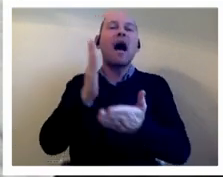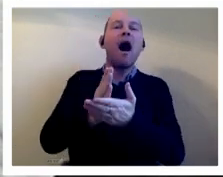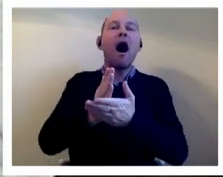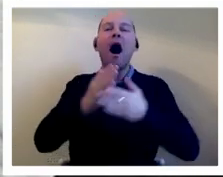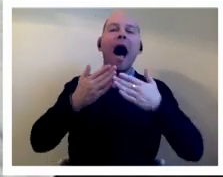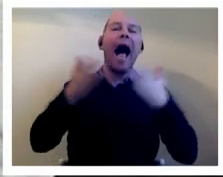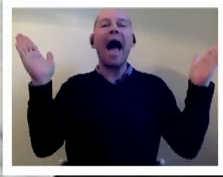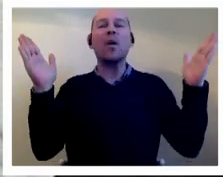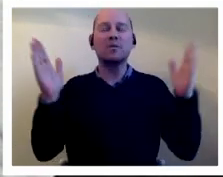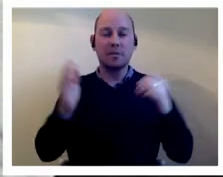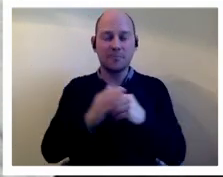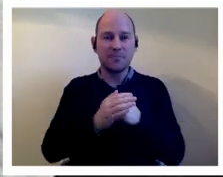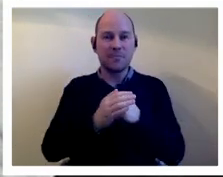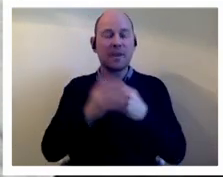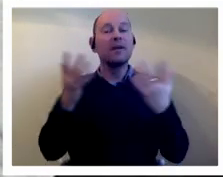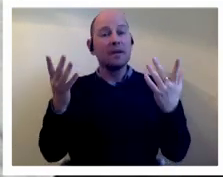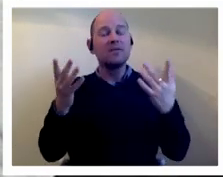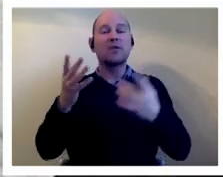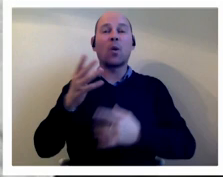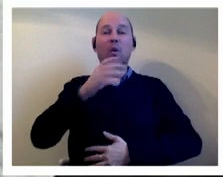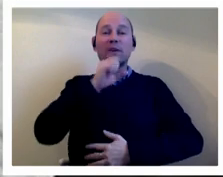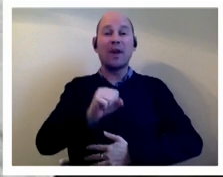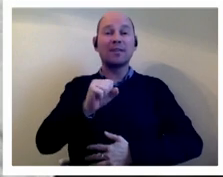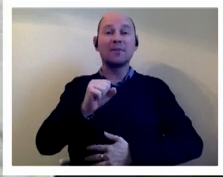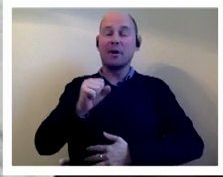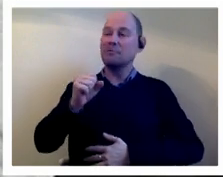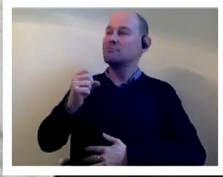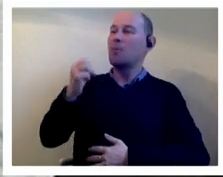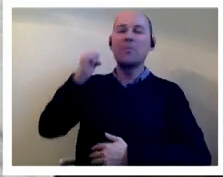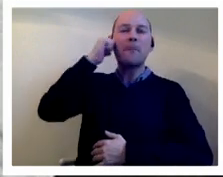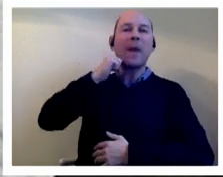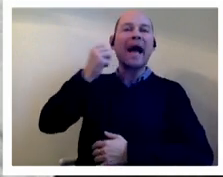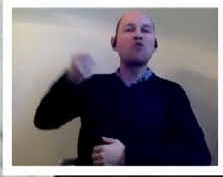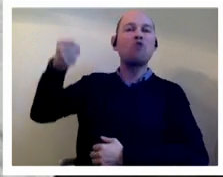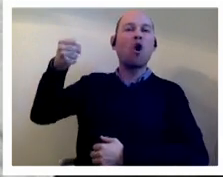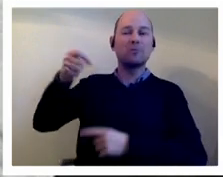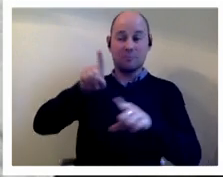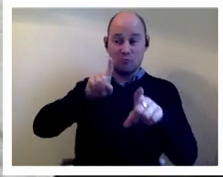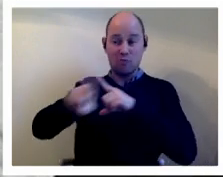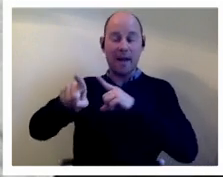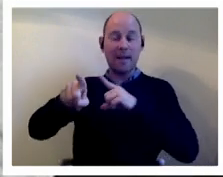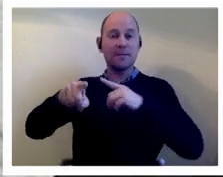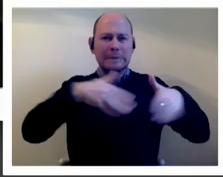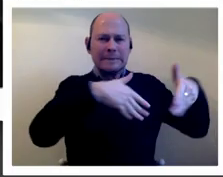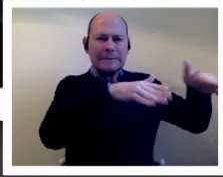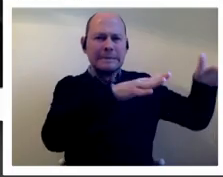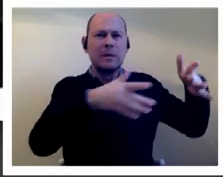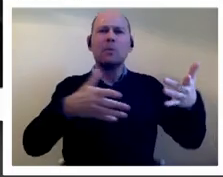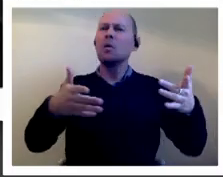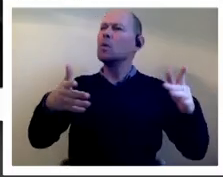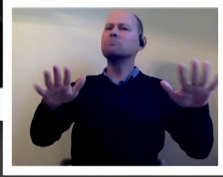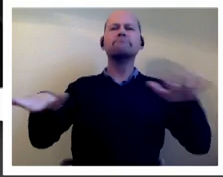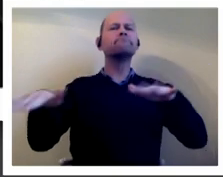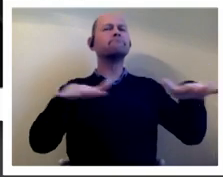fell to the gentleman usher of the black rod said john jingle to try to remove them and impose order and there was a bit of a